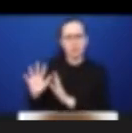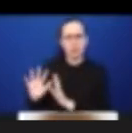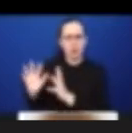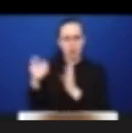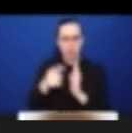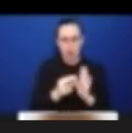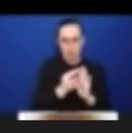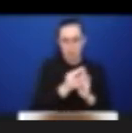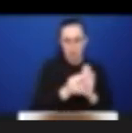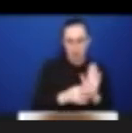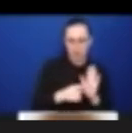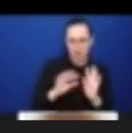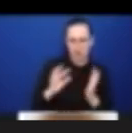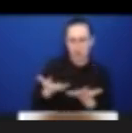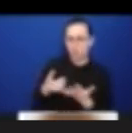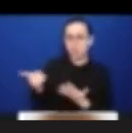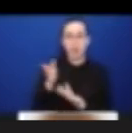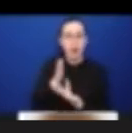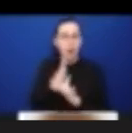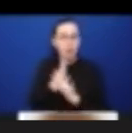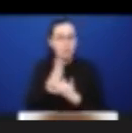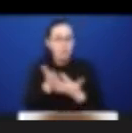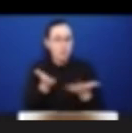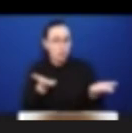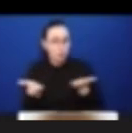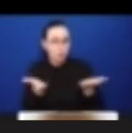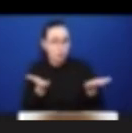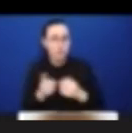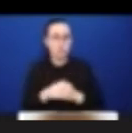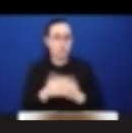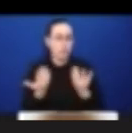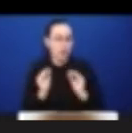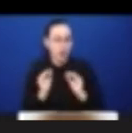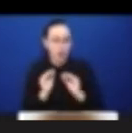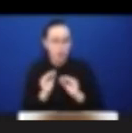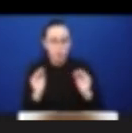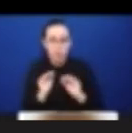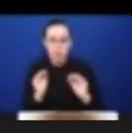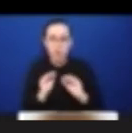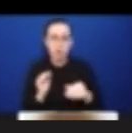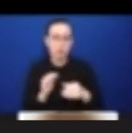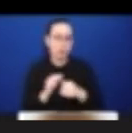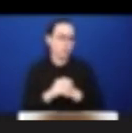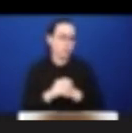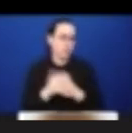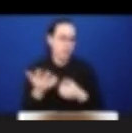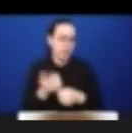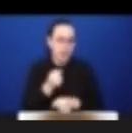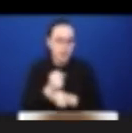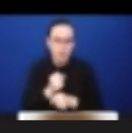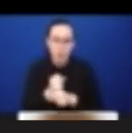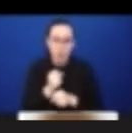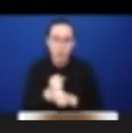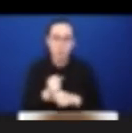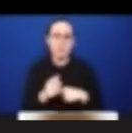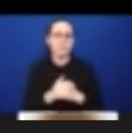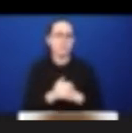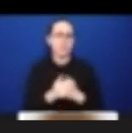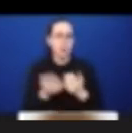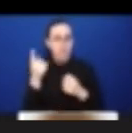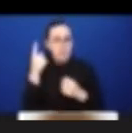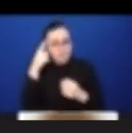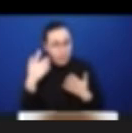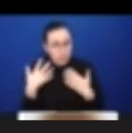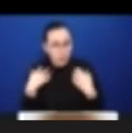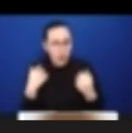employment, and mental health. Just to give you some brief snapshots, many youth face disruptions and delays